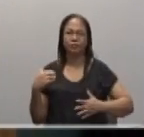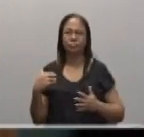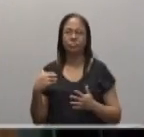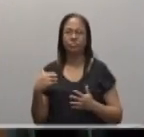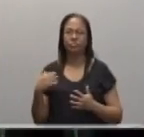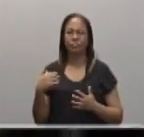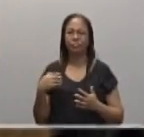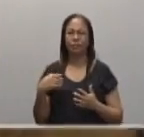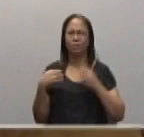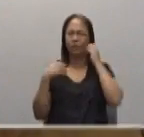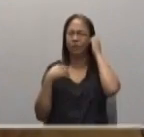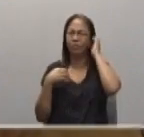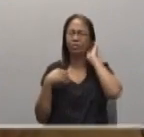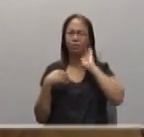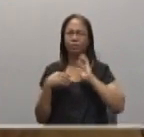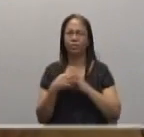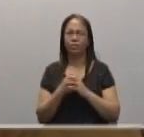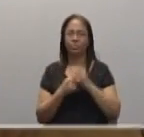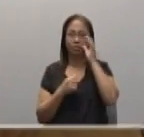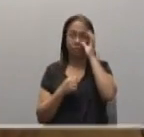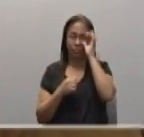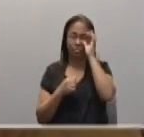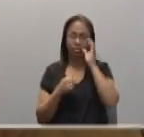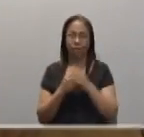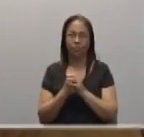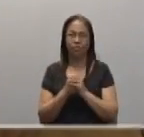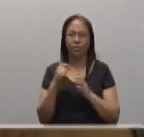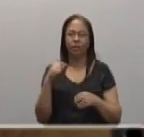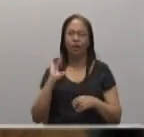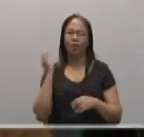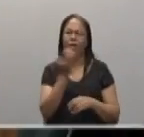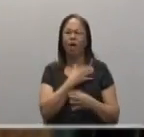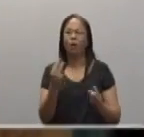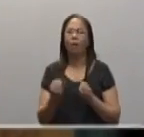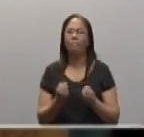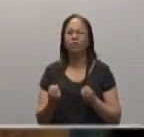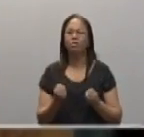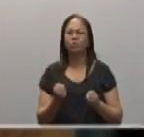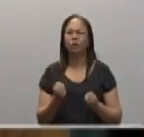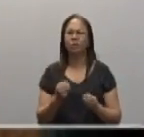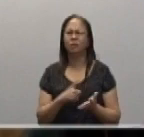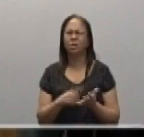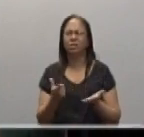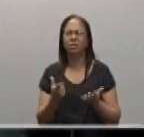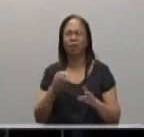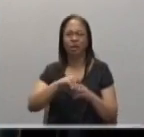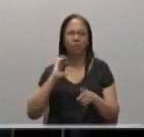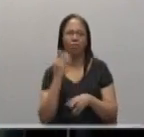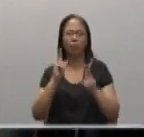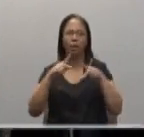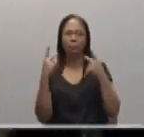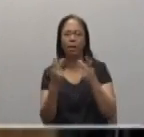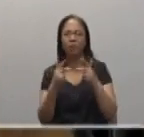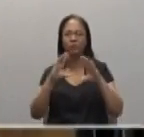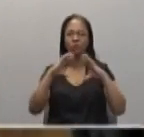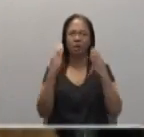are not called to entertain people. This is not our mission. Sometimes I see very often in our parish, in our communities,